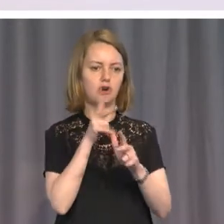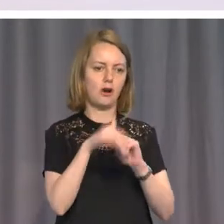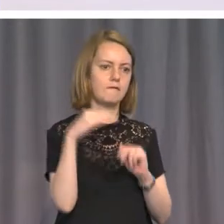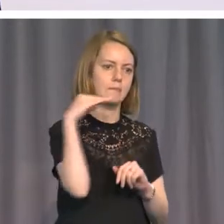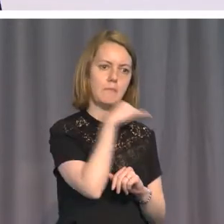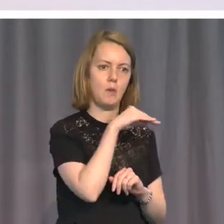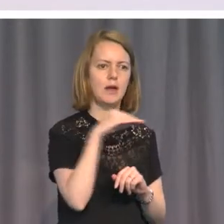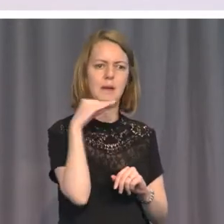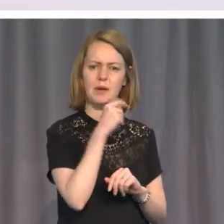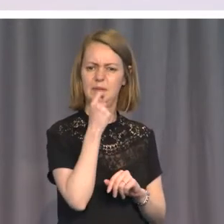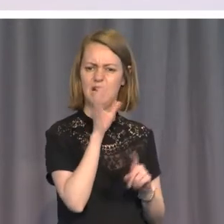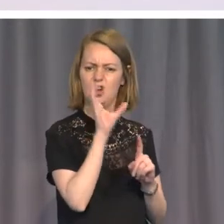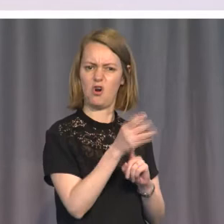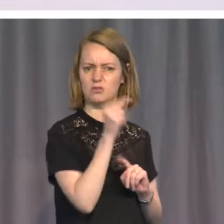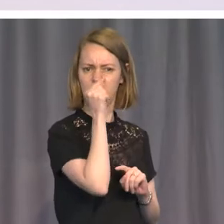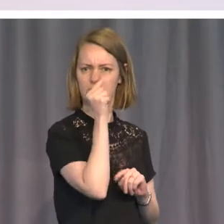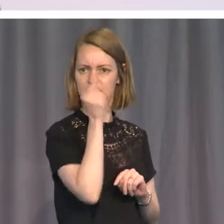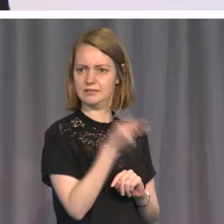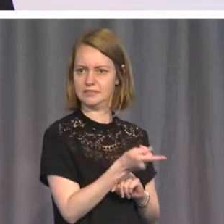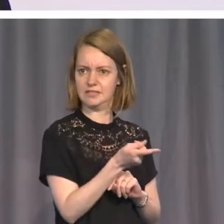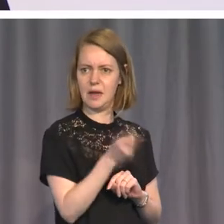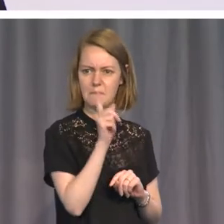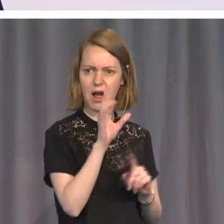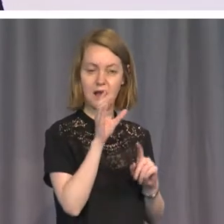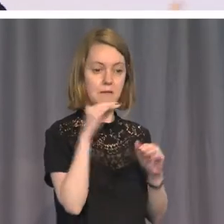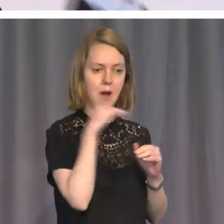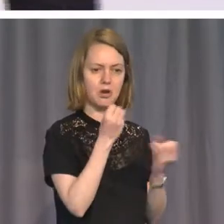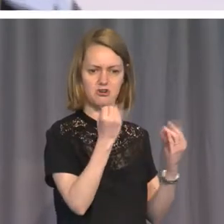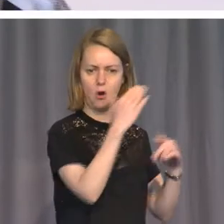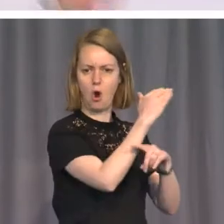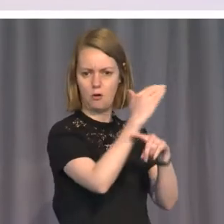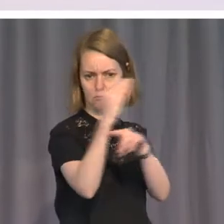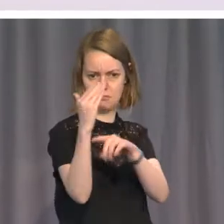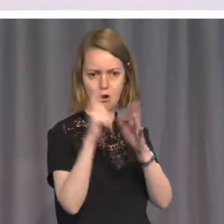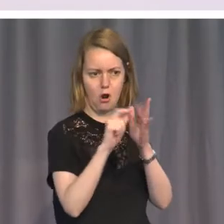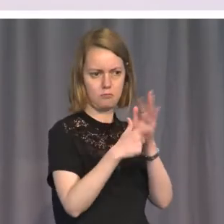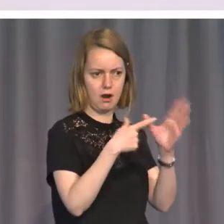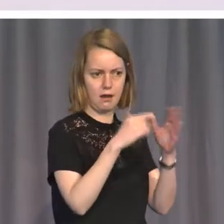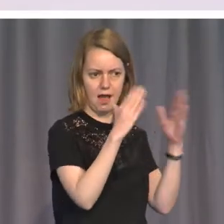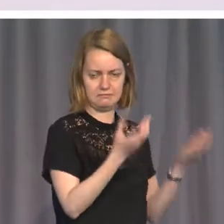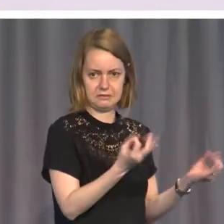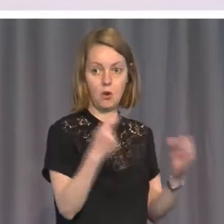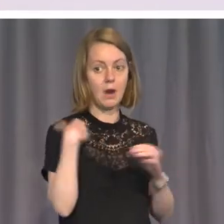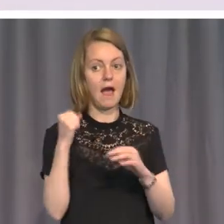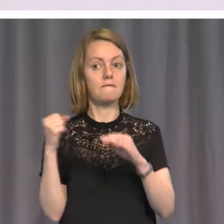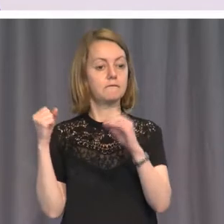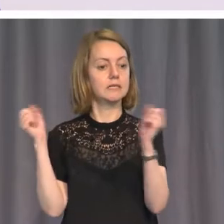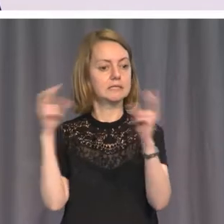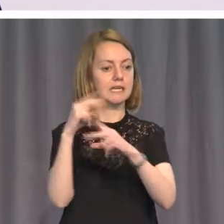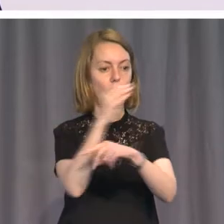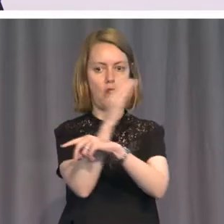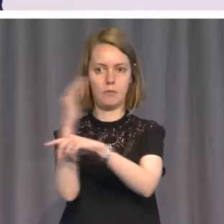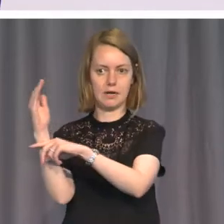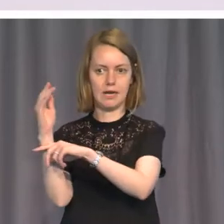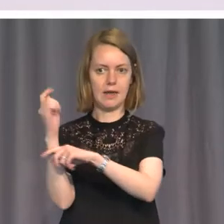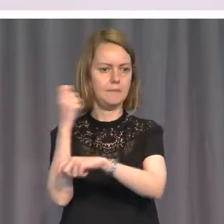cultural pretensions, a city without an opera house. We were building the Sydney Opera House, which we then turned into a